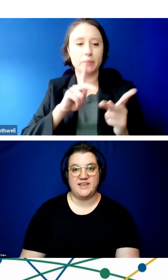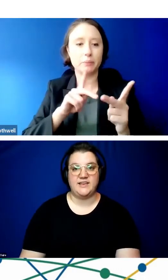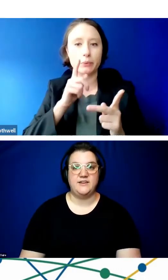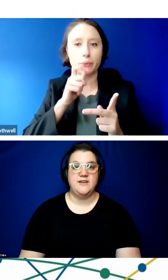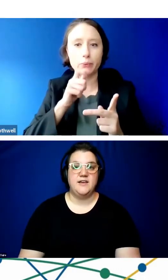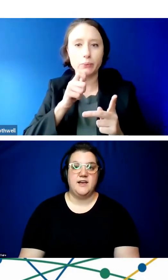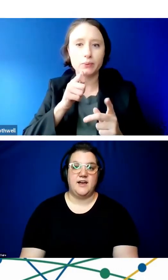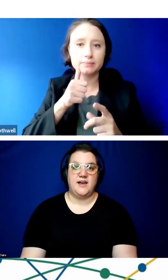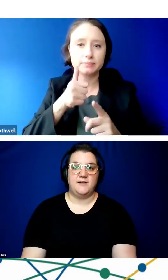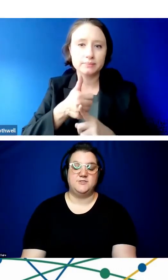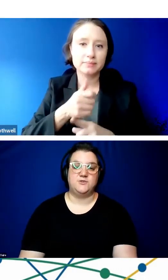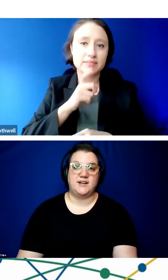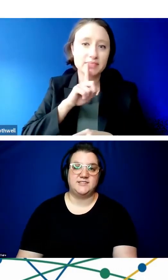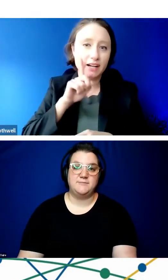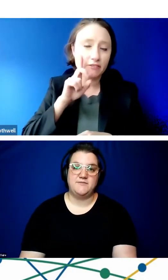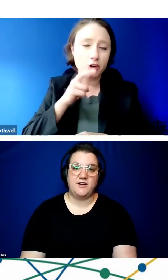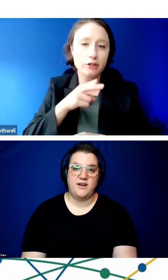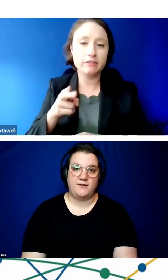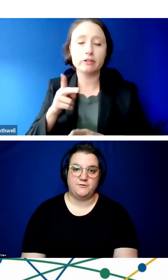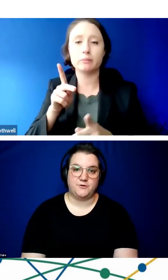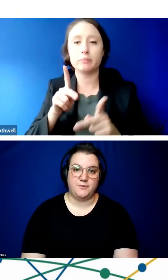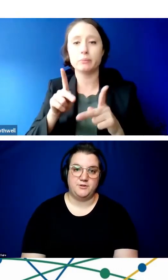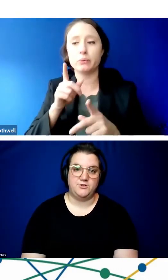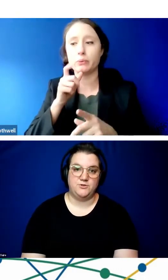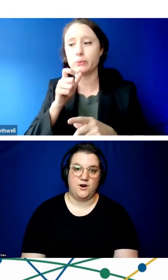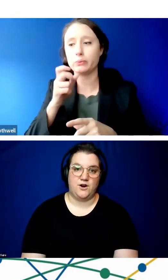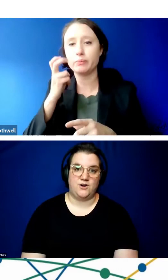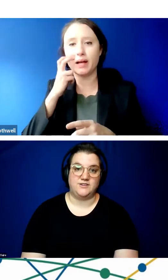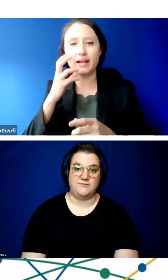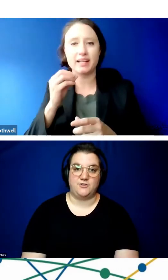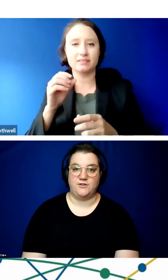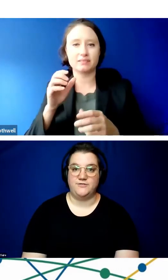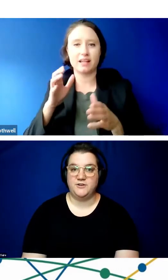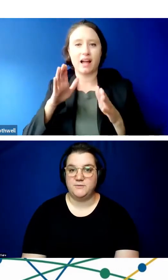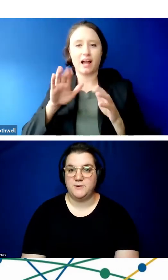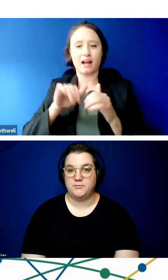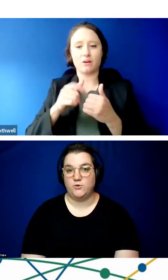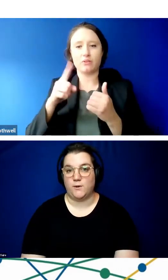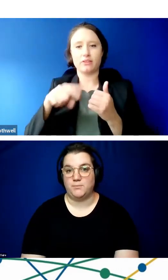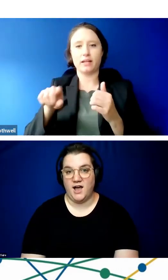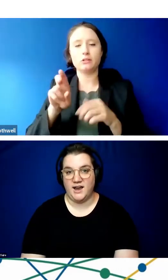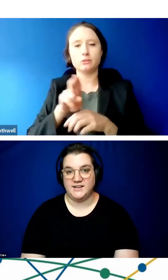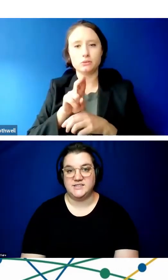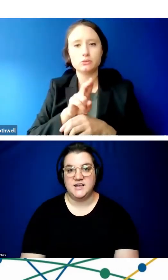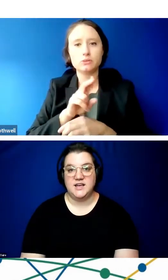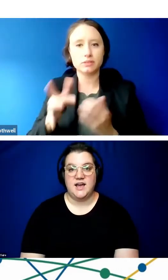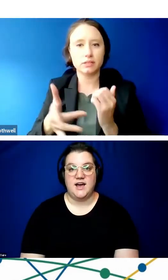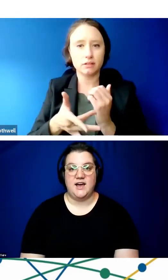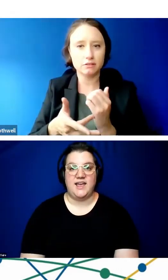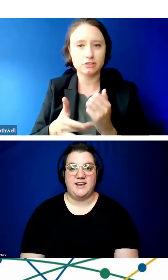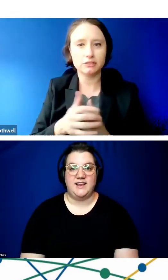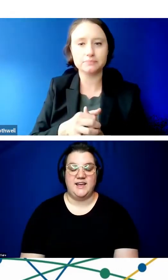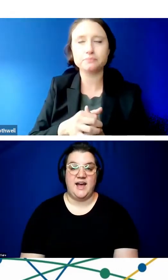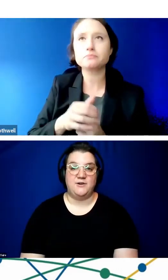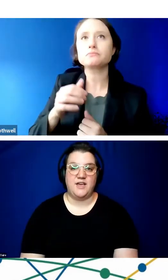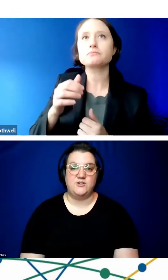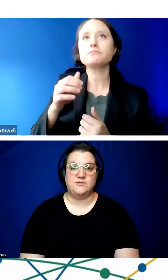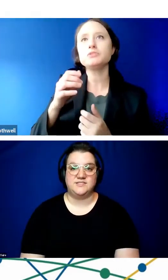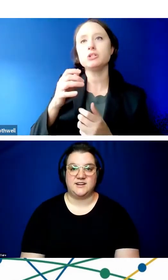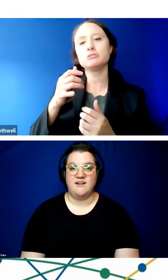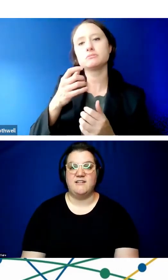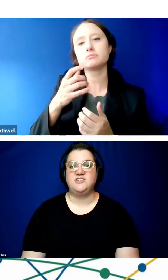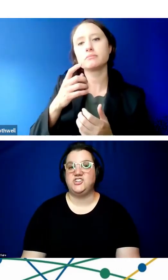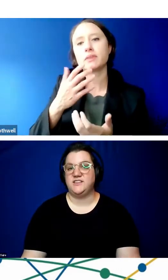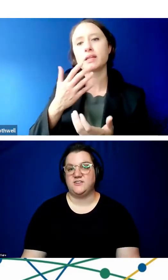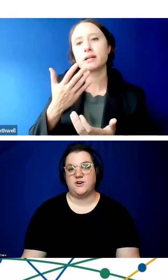quickly. So, that can be very helpful for people who are deaf or hard of hearing, people who are blind, and how they